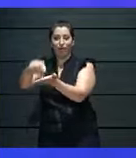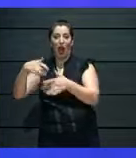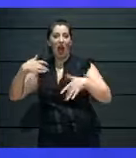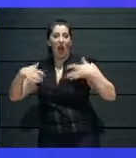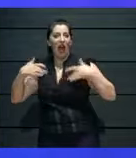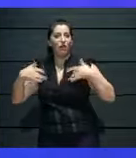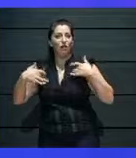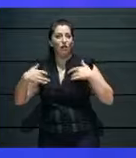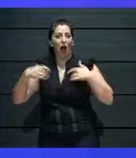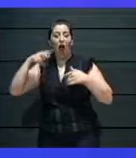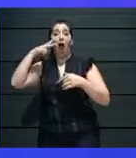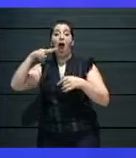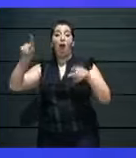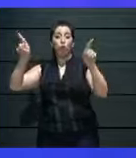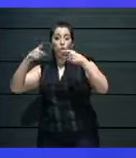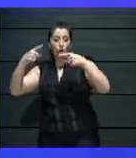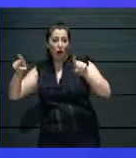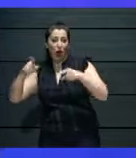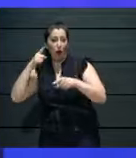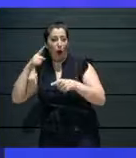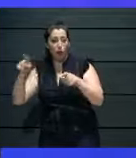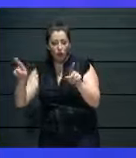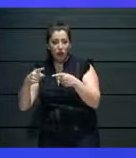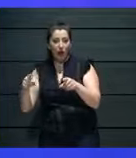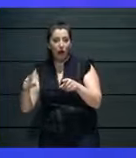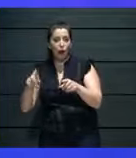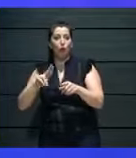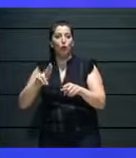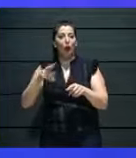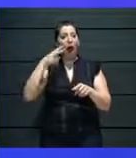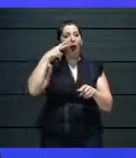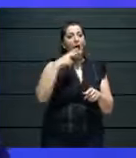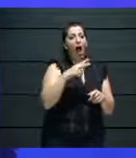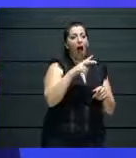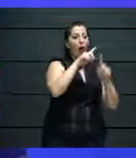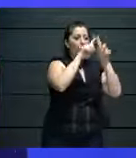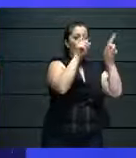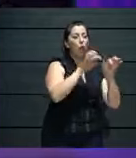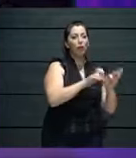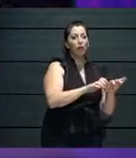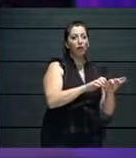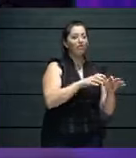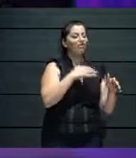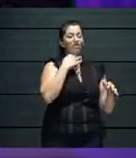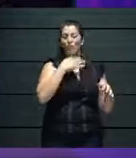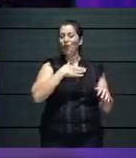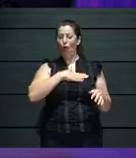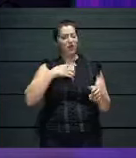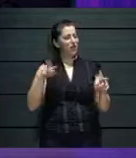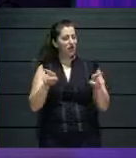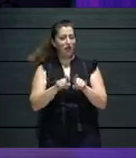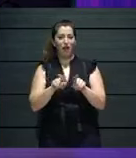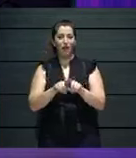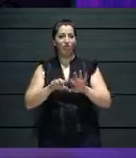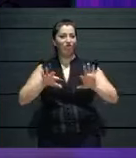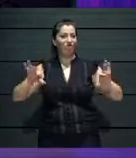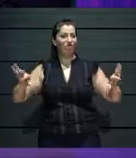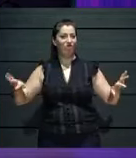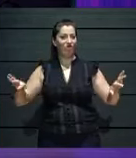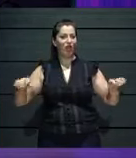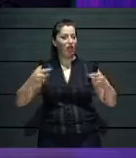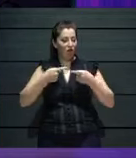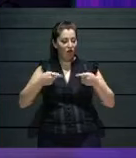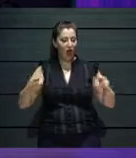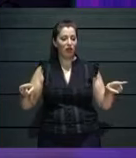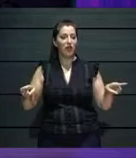time to actually experiment. And as one of you said, it's a fast forward. This had to happen. Instead of